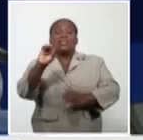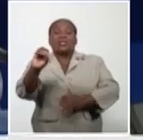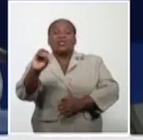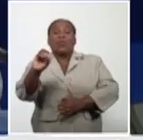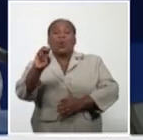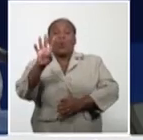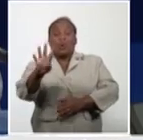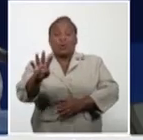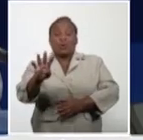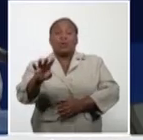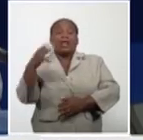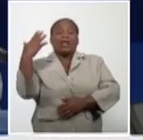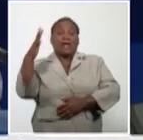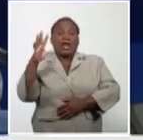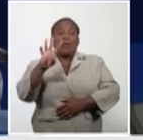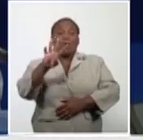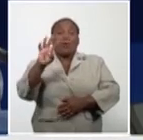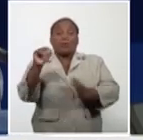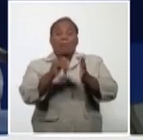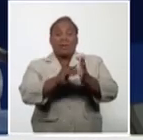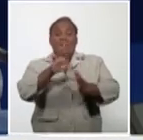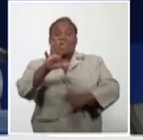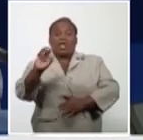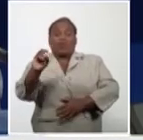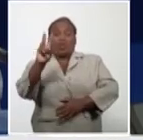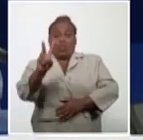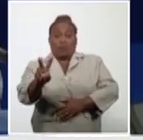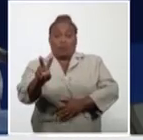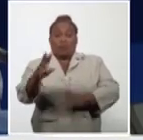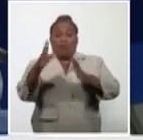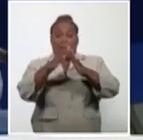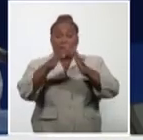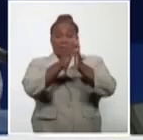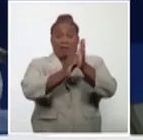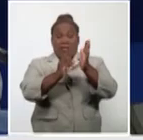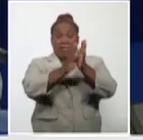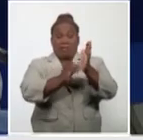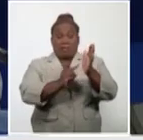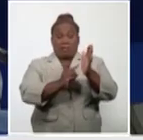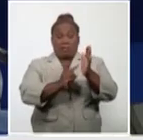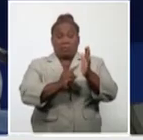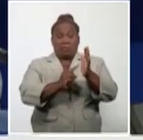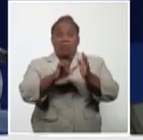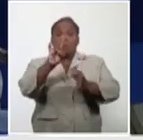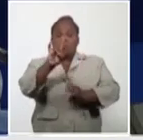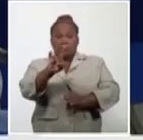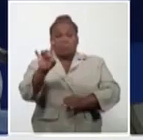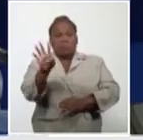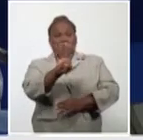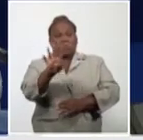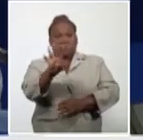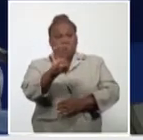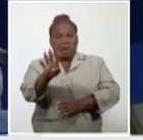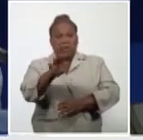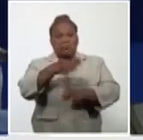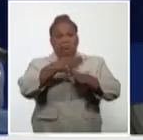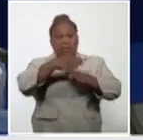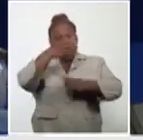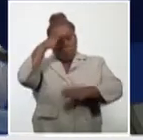and foreigners, 4,502. In rental houses, there aren't changes either. There are